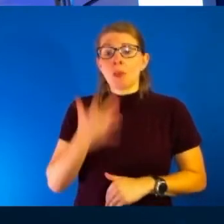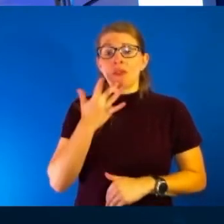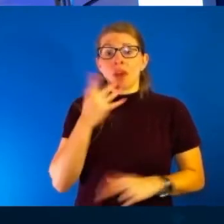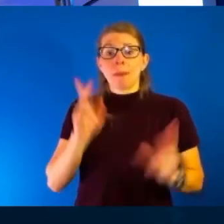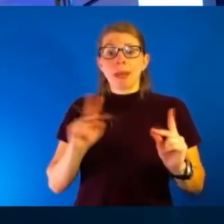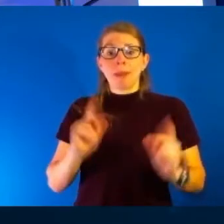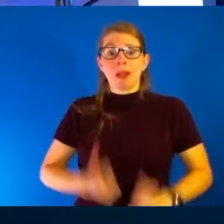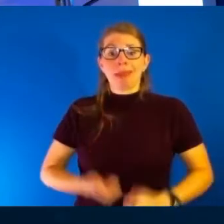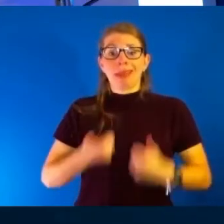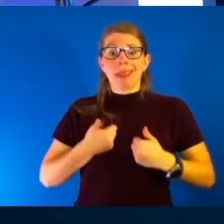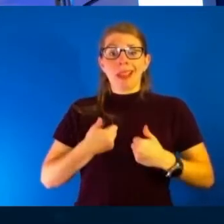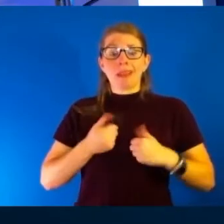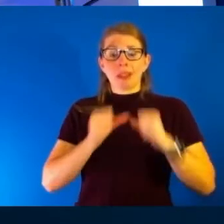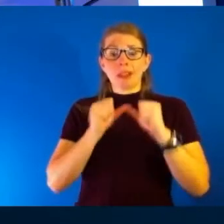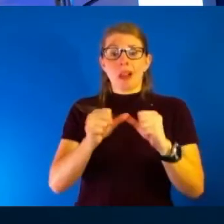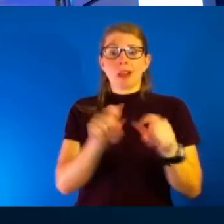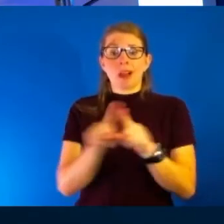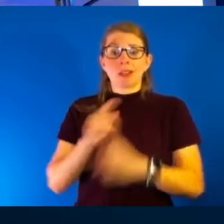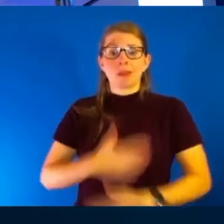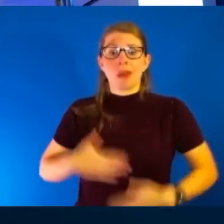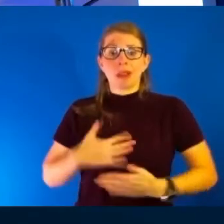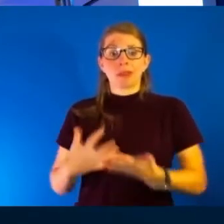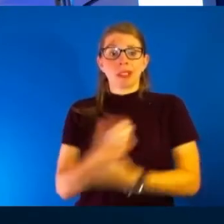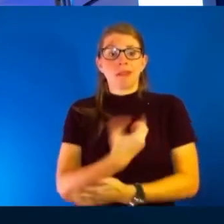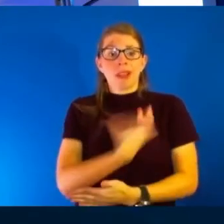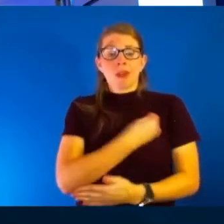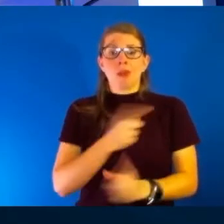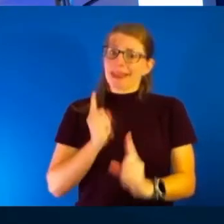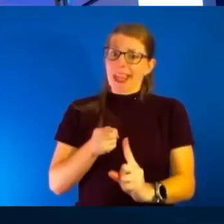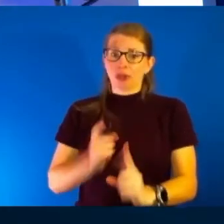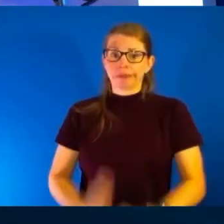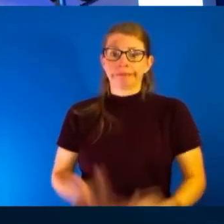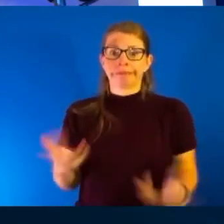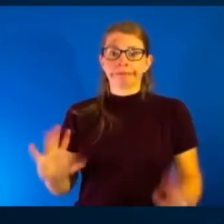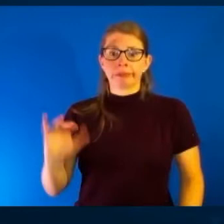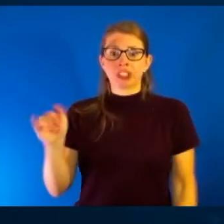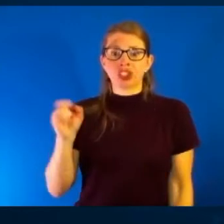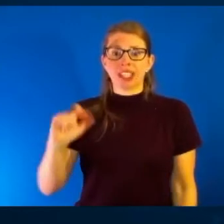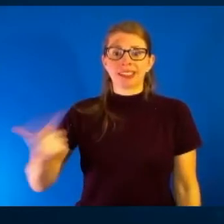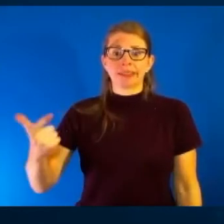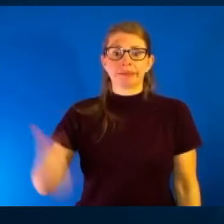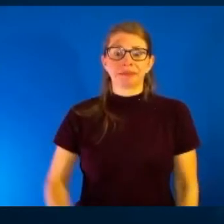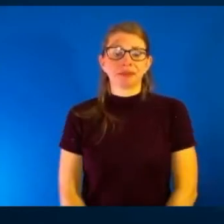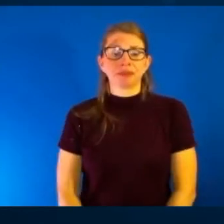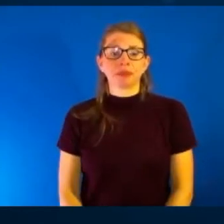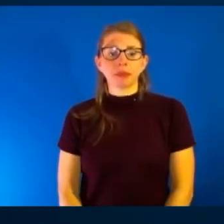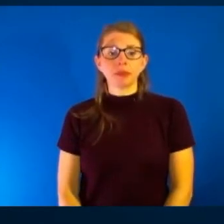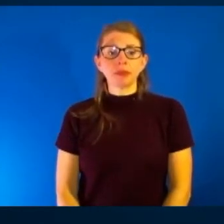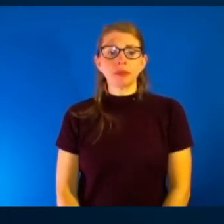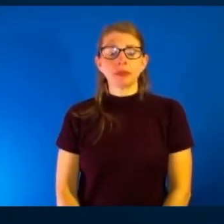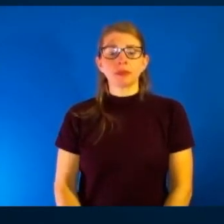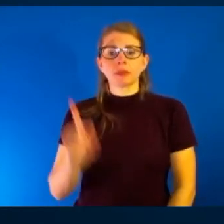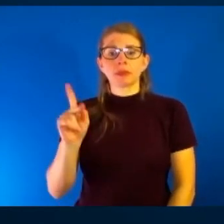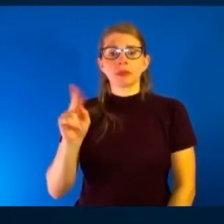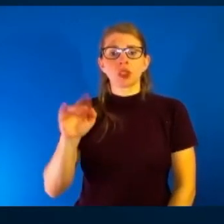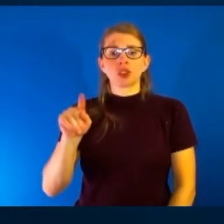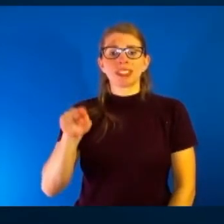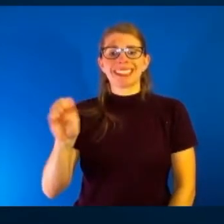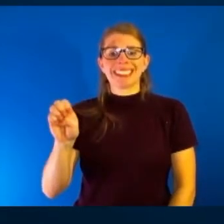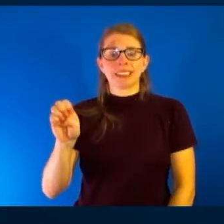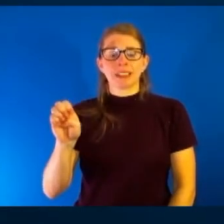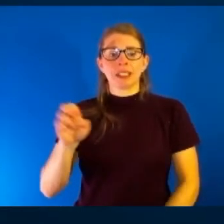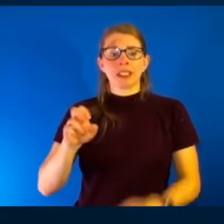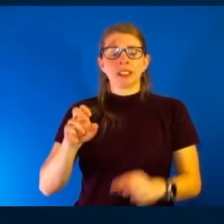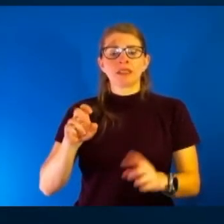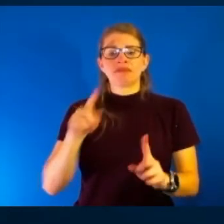long and prosper. Get your vaccine right there. Jess. Yes. So Christine, kind of on the other end of the spectrum,